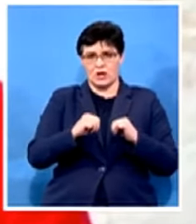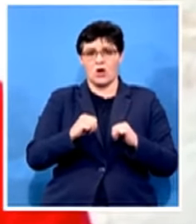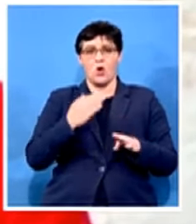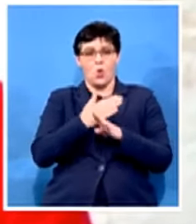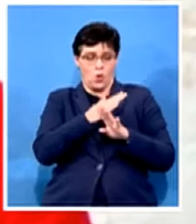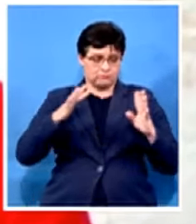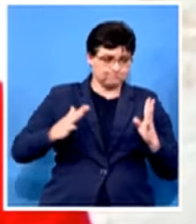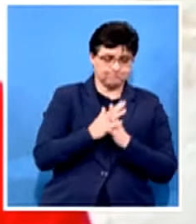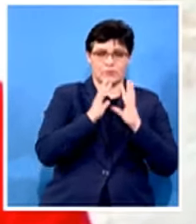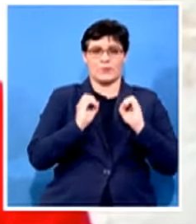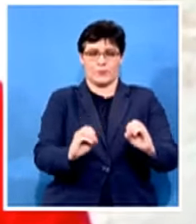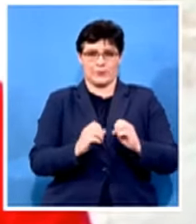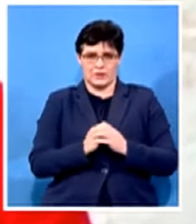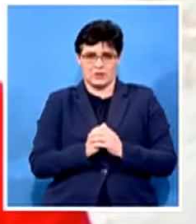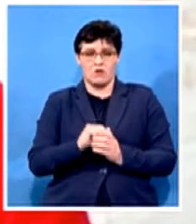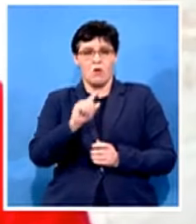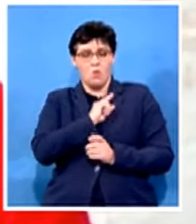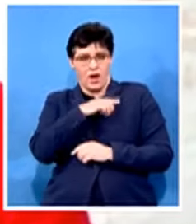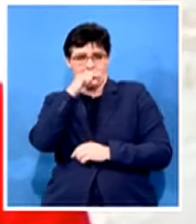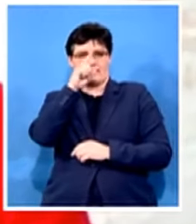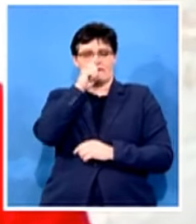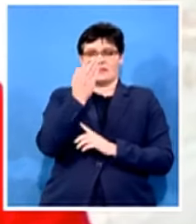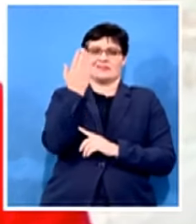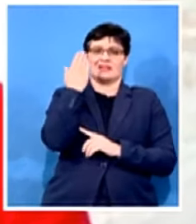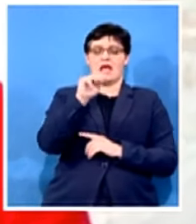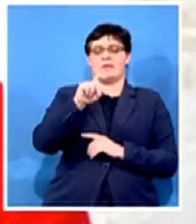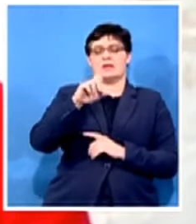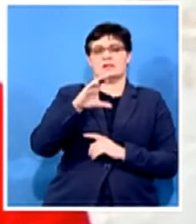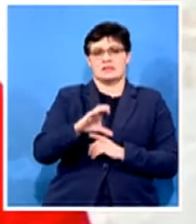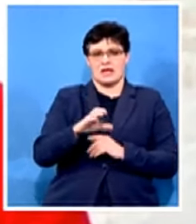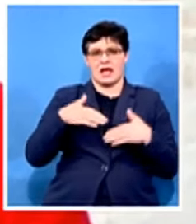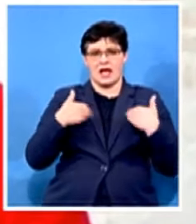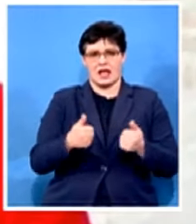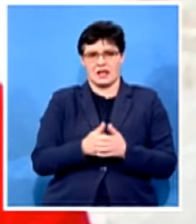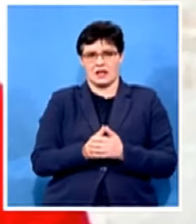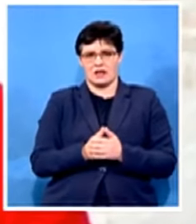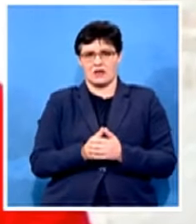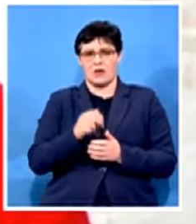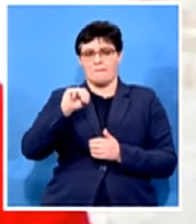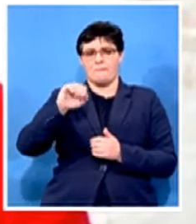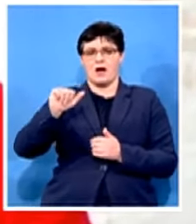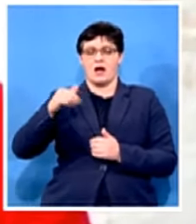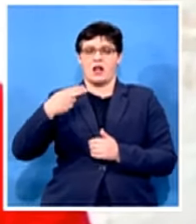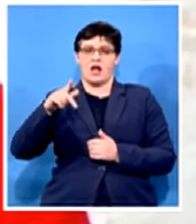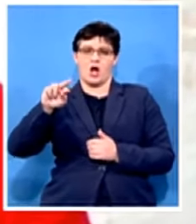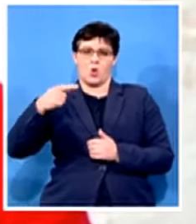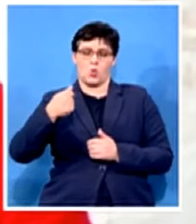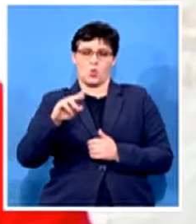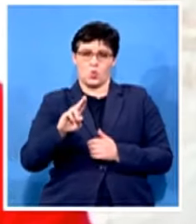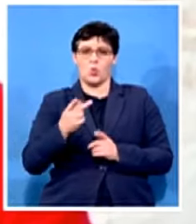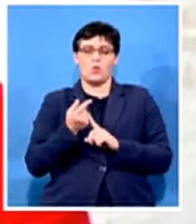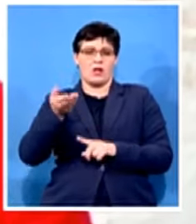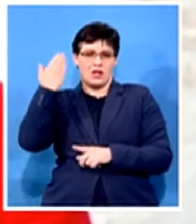arrogance of the then mc of health mr danny masham who left the department in tatters and the lives of innocent